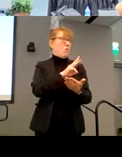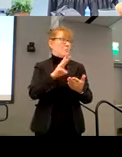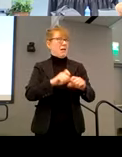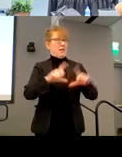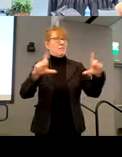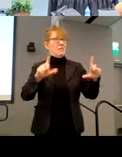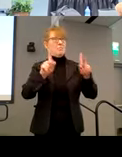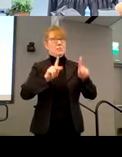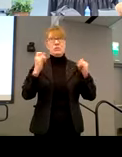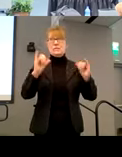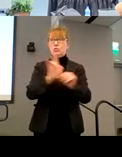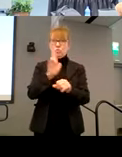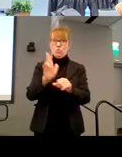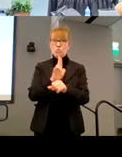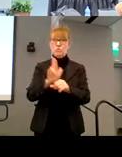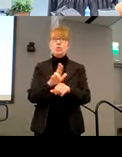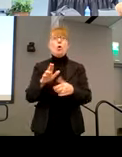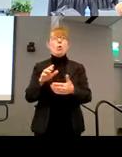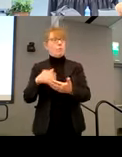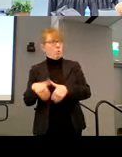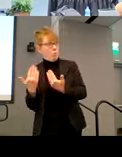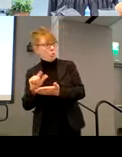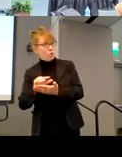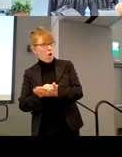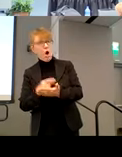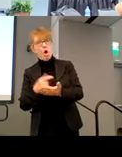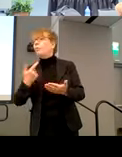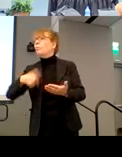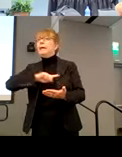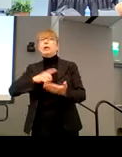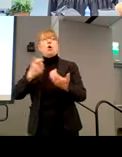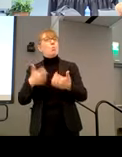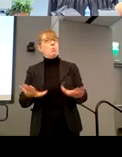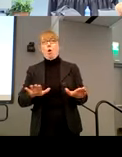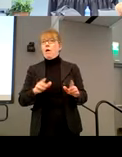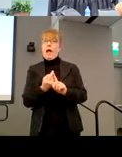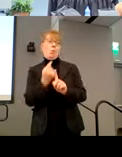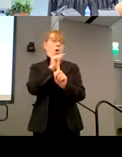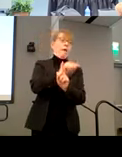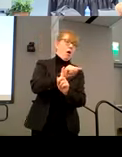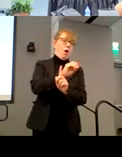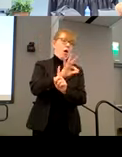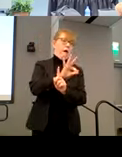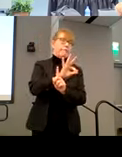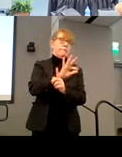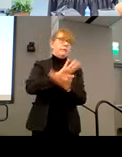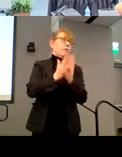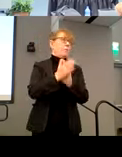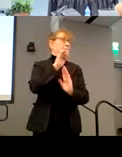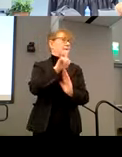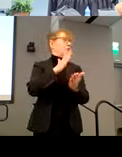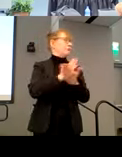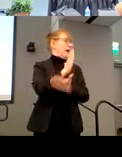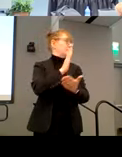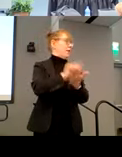use. And so it specifically says in that proposed law, we don't want that to be a civil rights violation. A civil rights violation should be something,